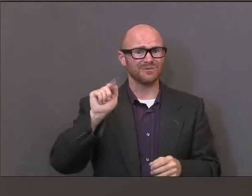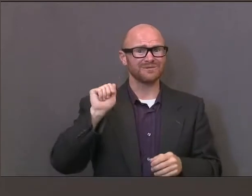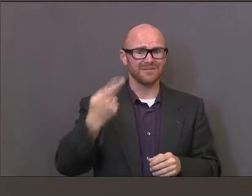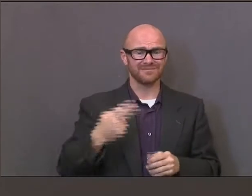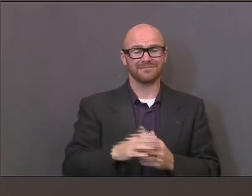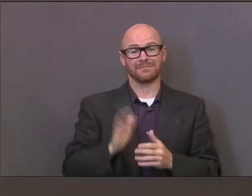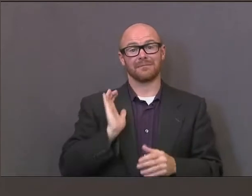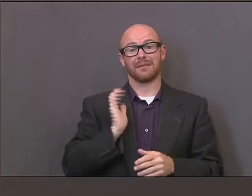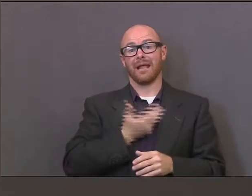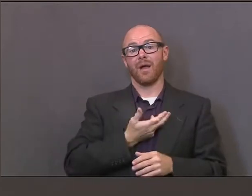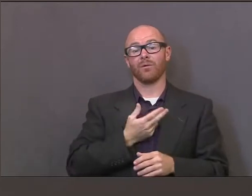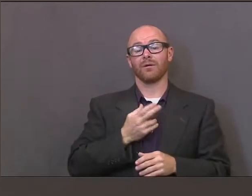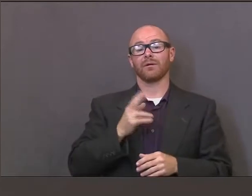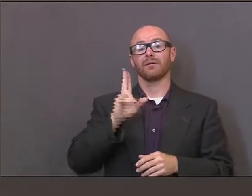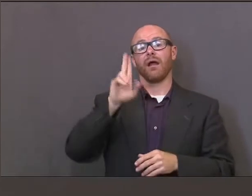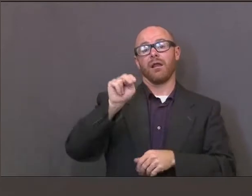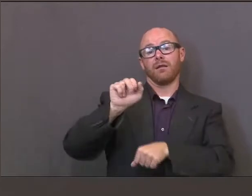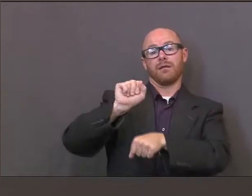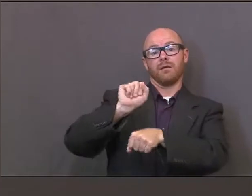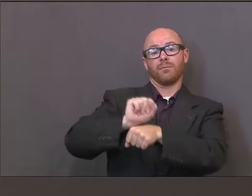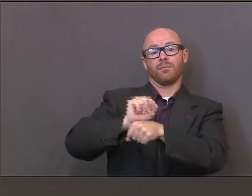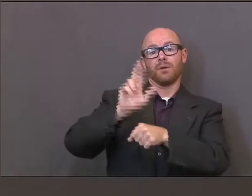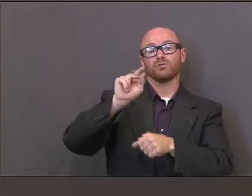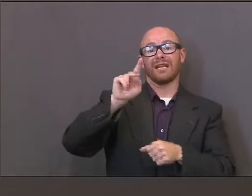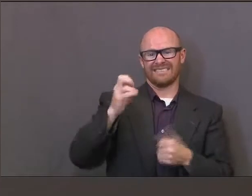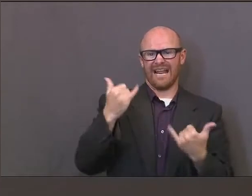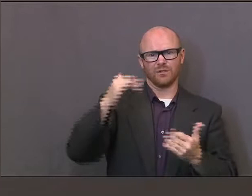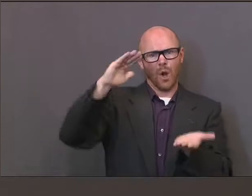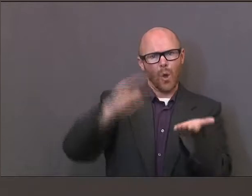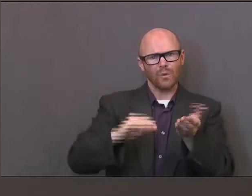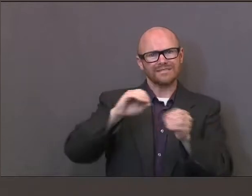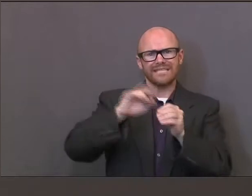unemployment rate is the lowest in the nation, out 4.5%.